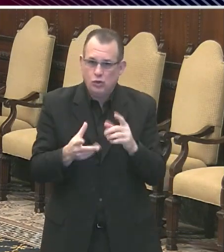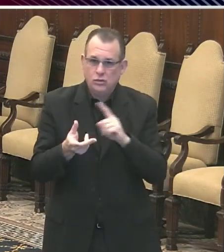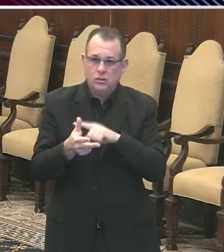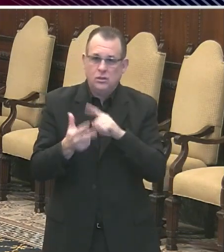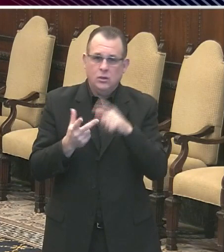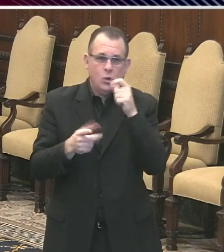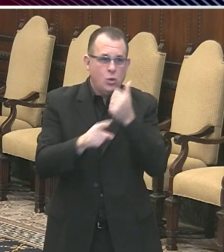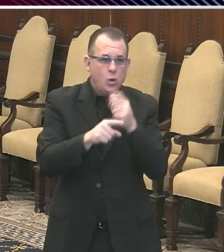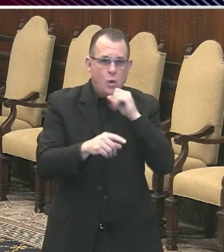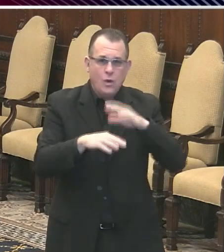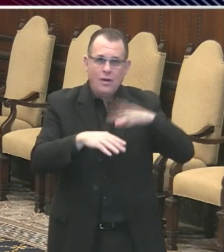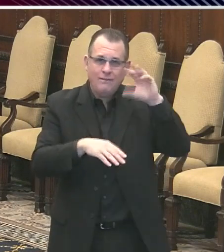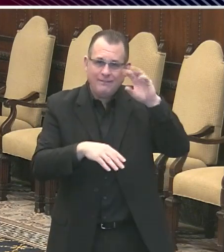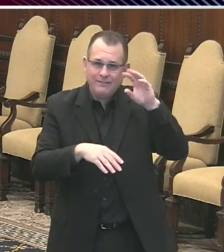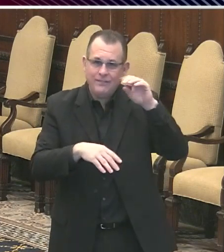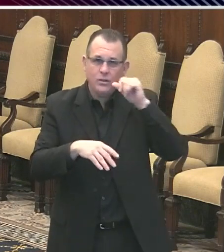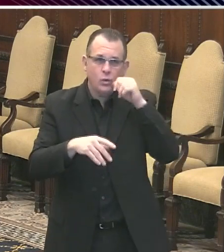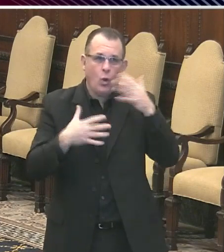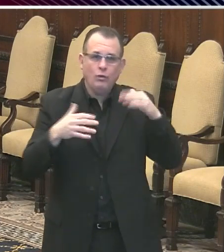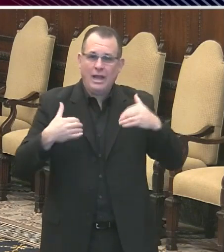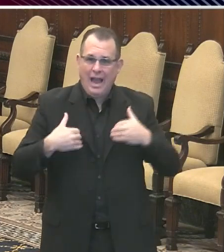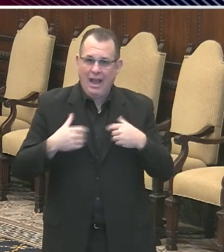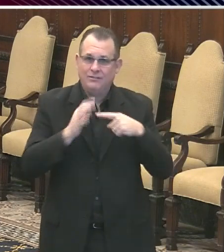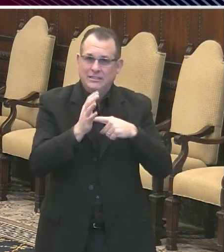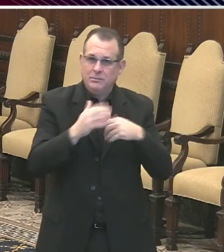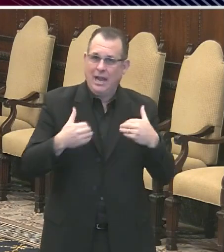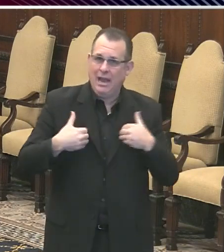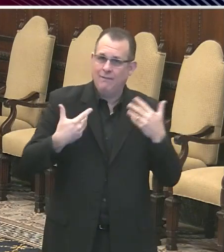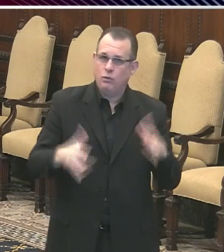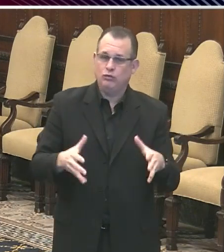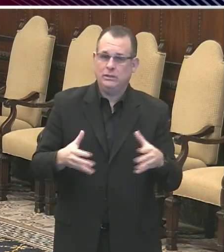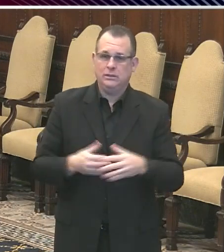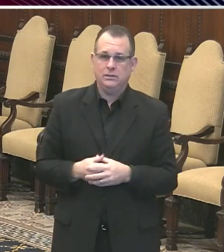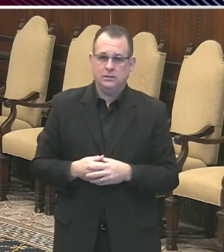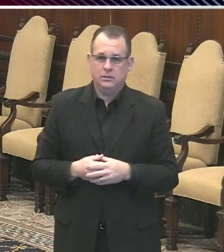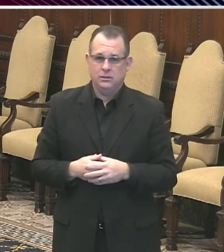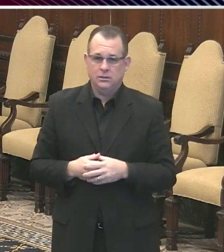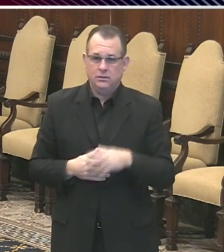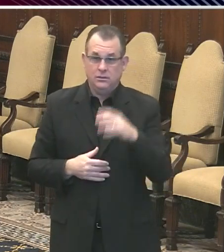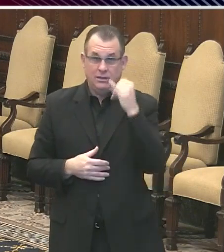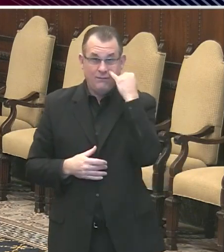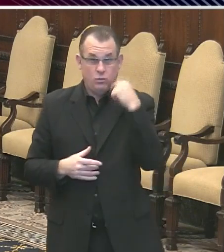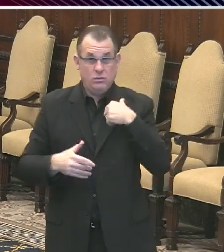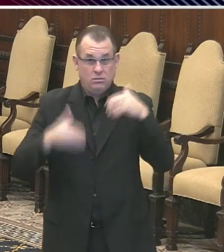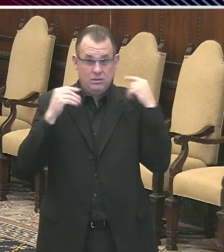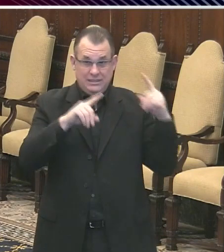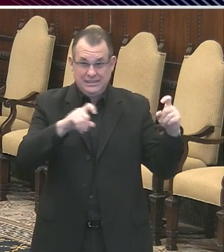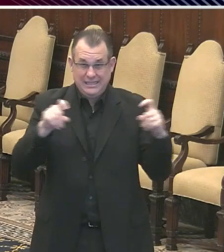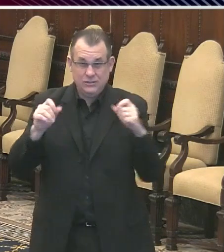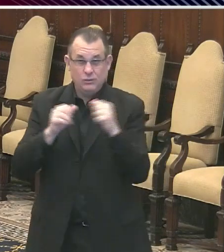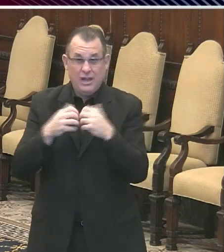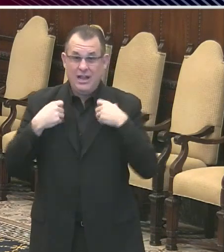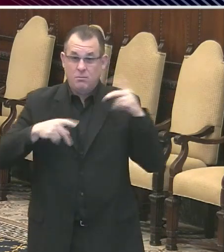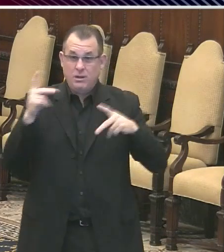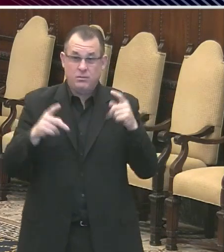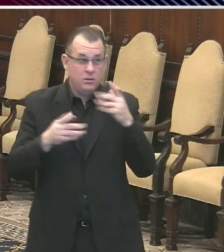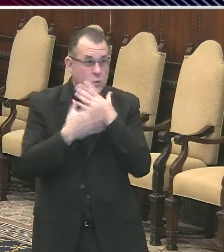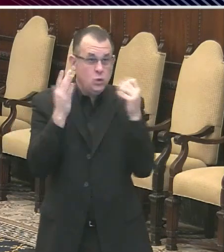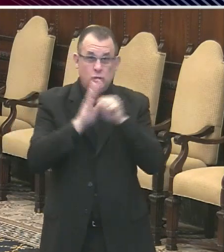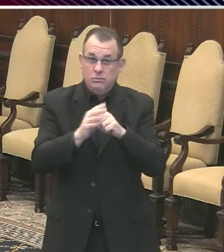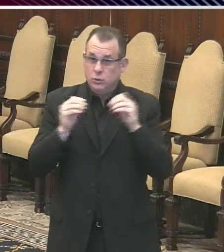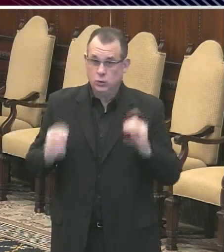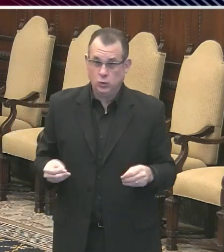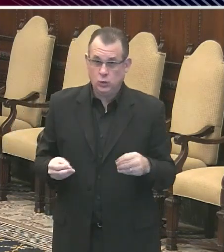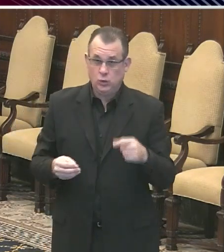for that testing. Now, we started testing young, healthy people who don't have symptoms, we'll find positives. There's no question about